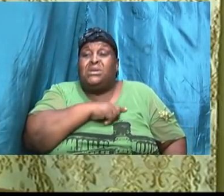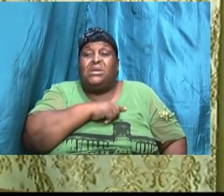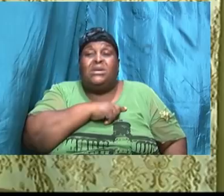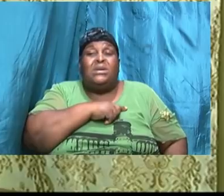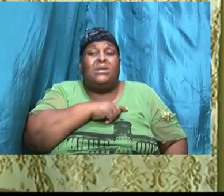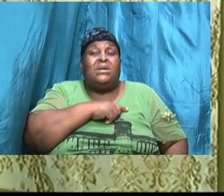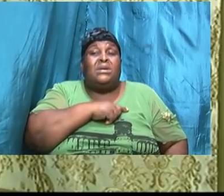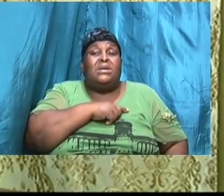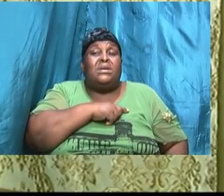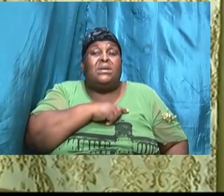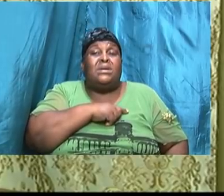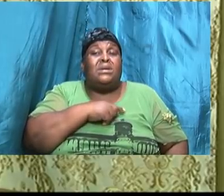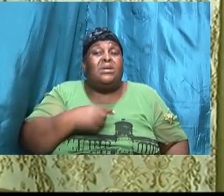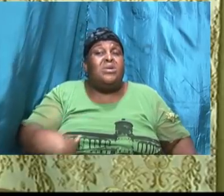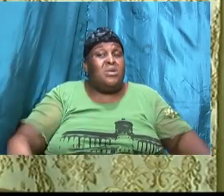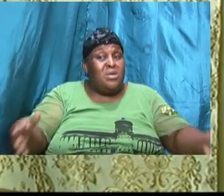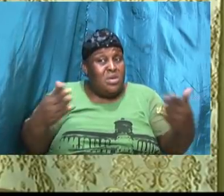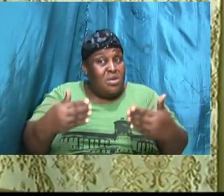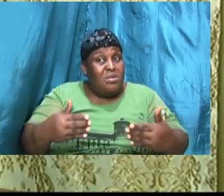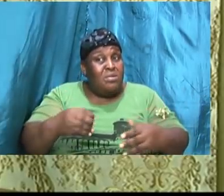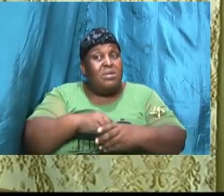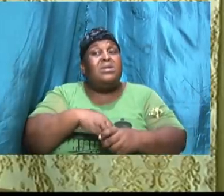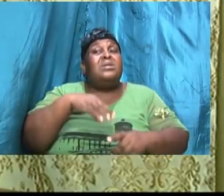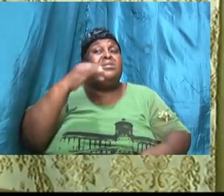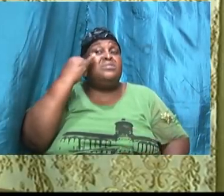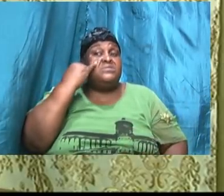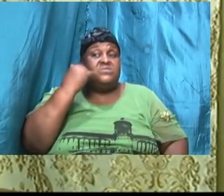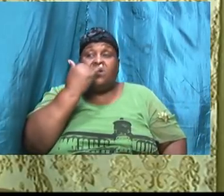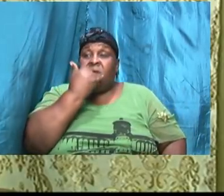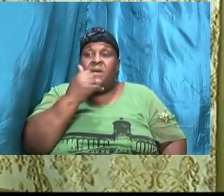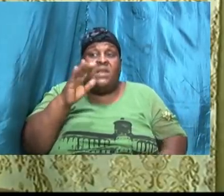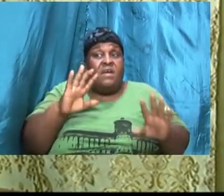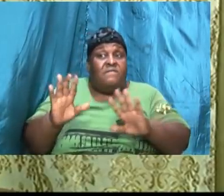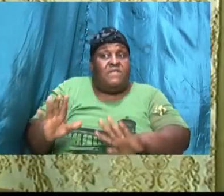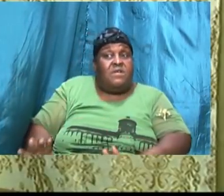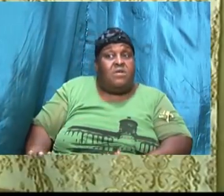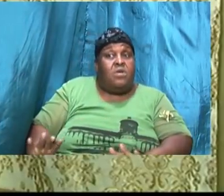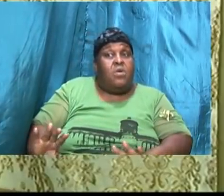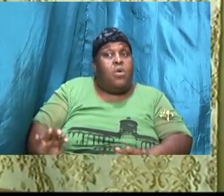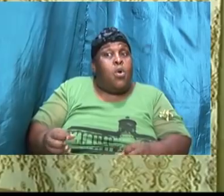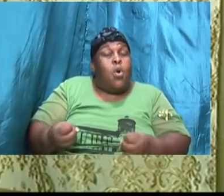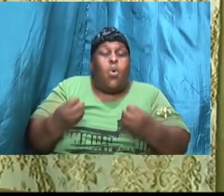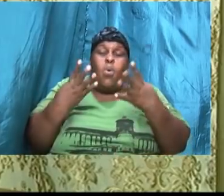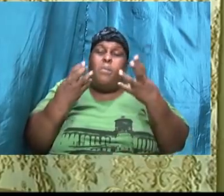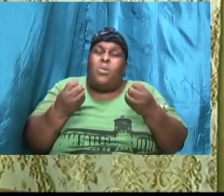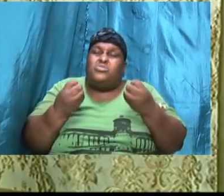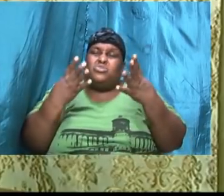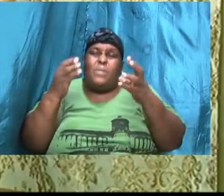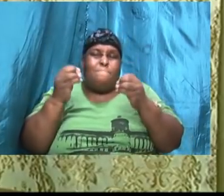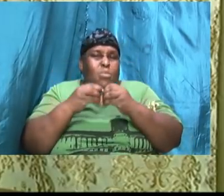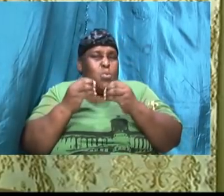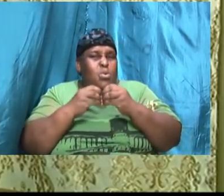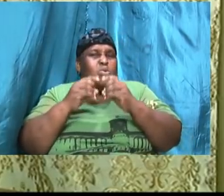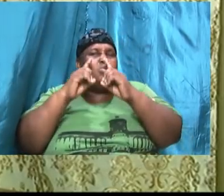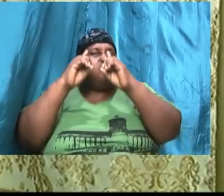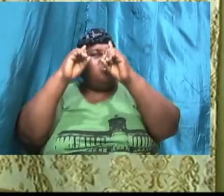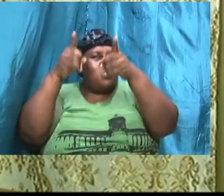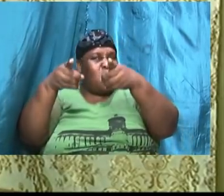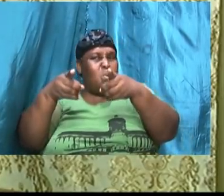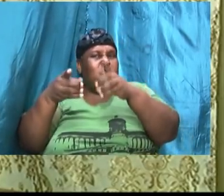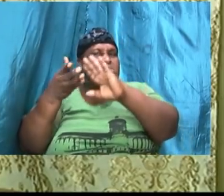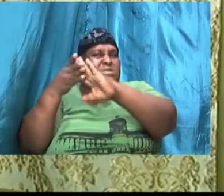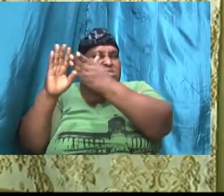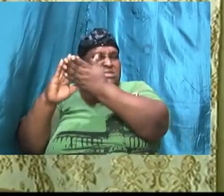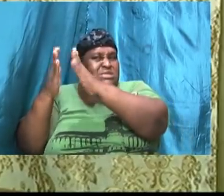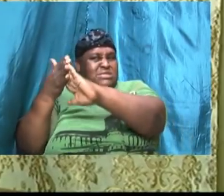are here in Judah and we are afraid oh much more to go down to Keilah where because what they were